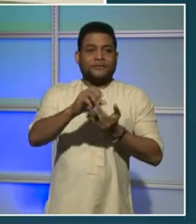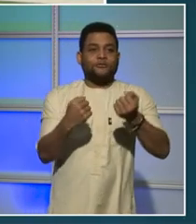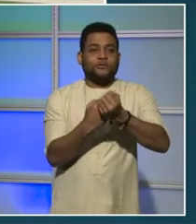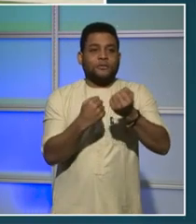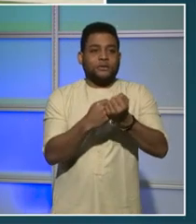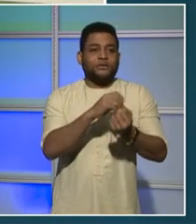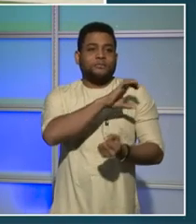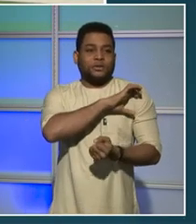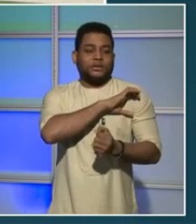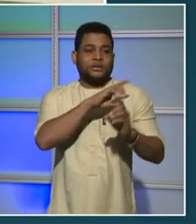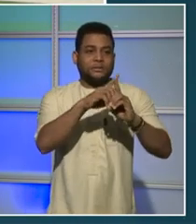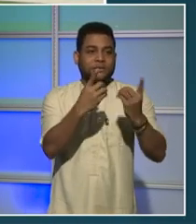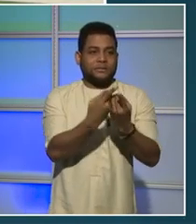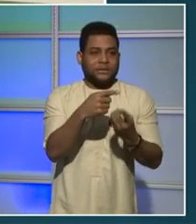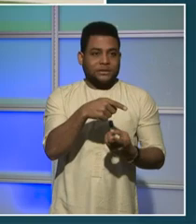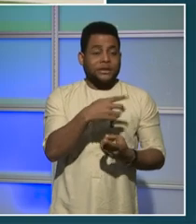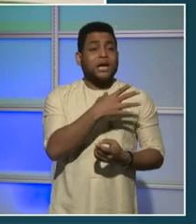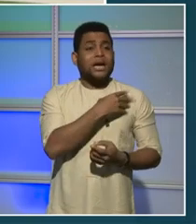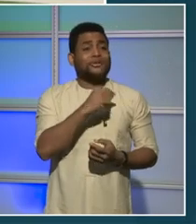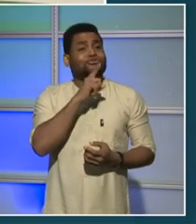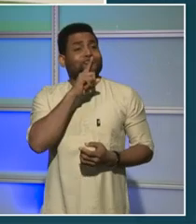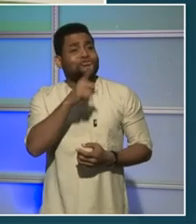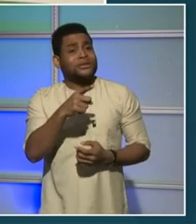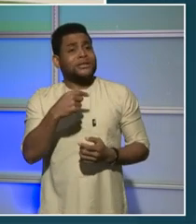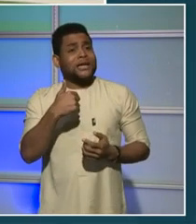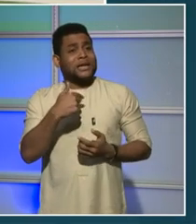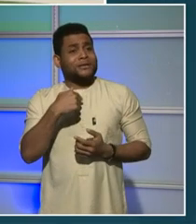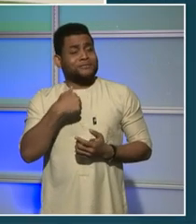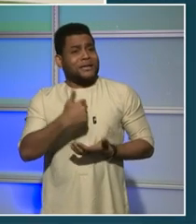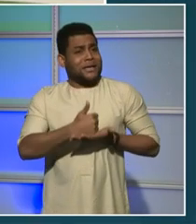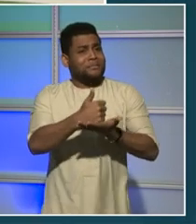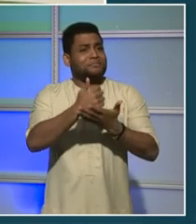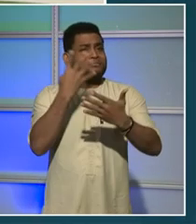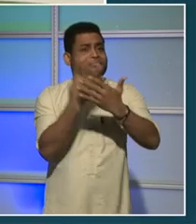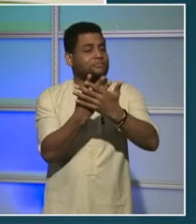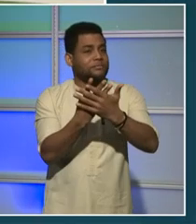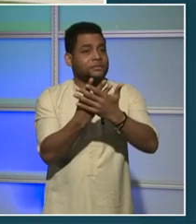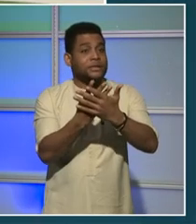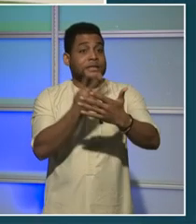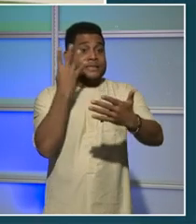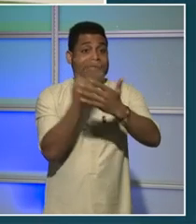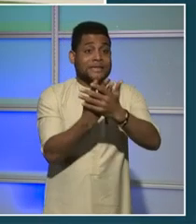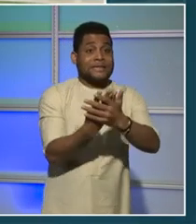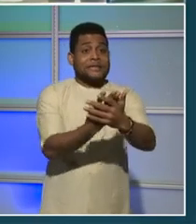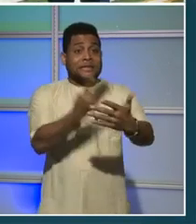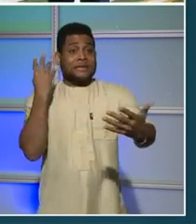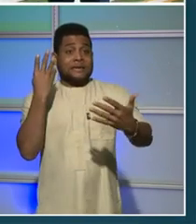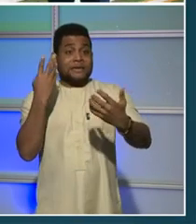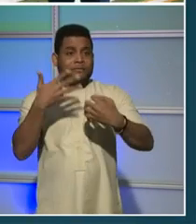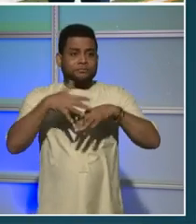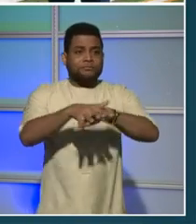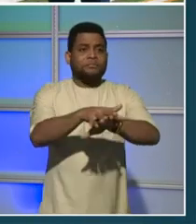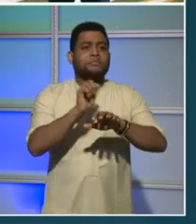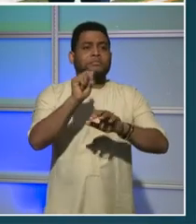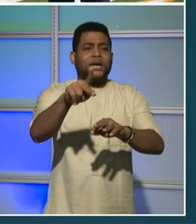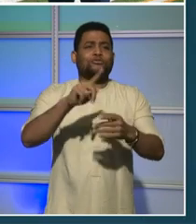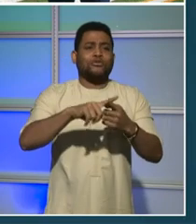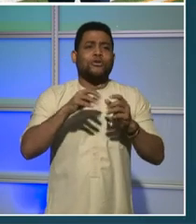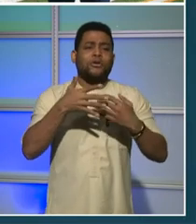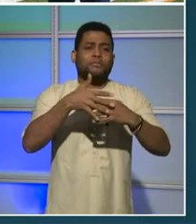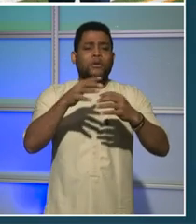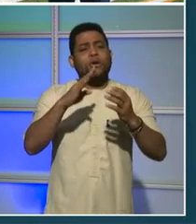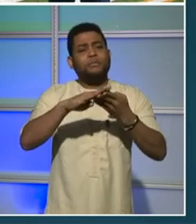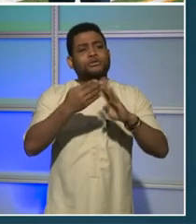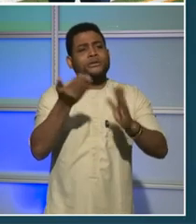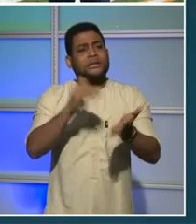real rehabilitation, not just incarceration. Through the Mayor's $59 million investment this year in